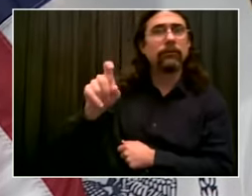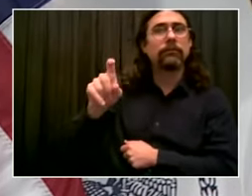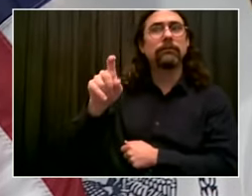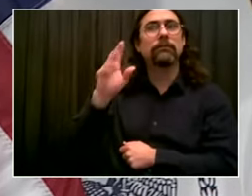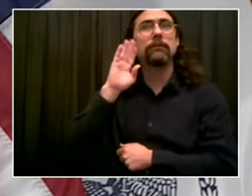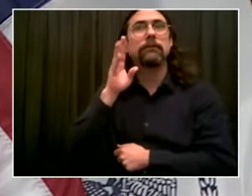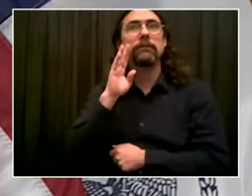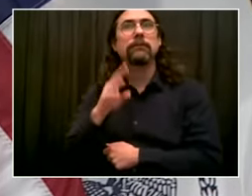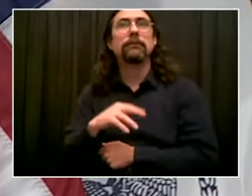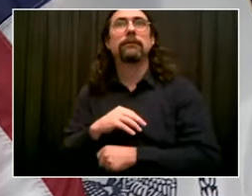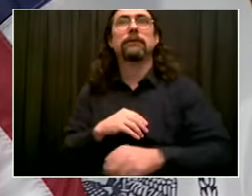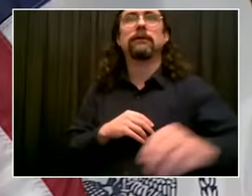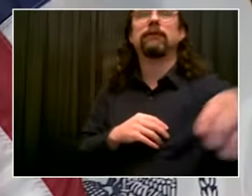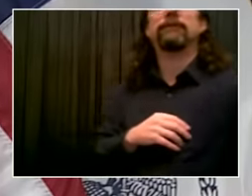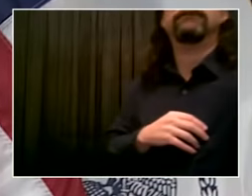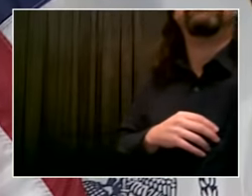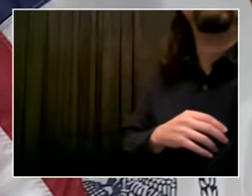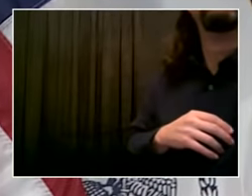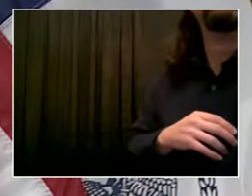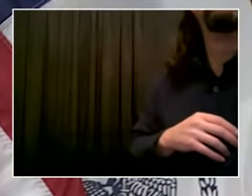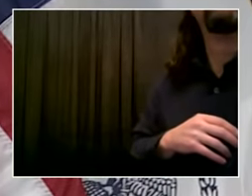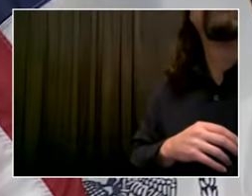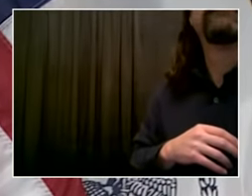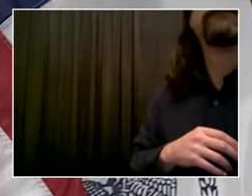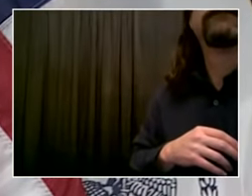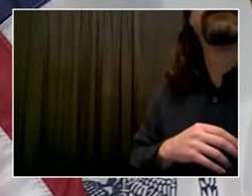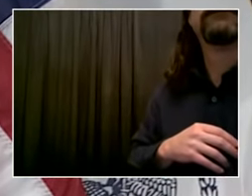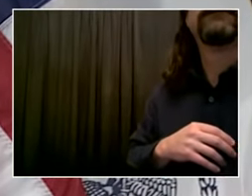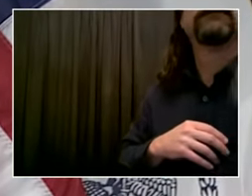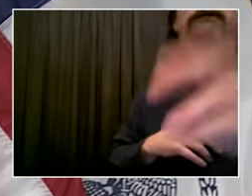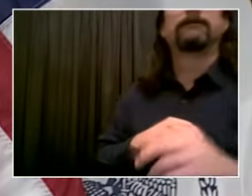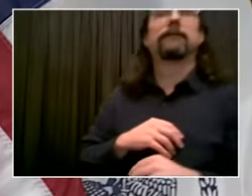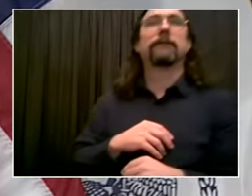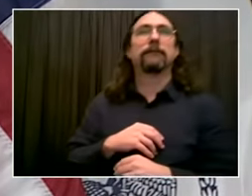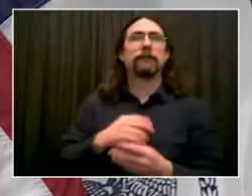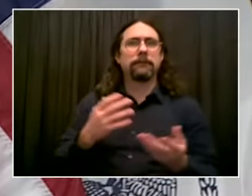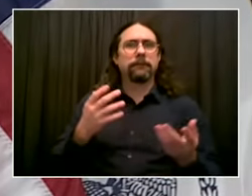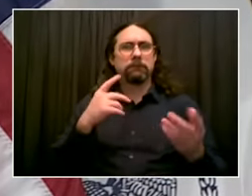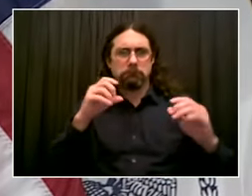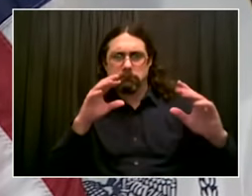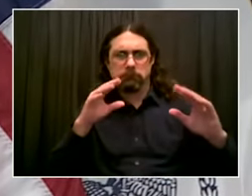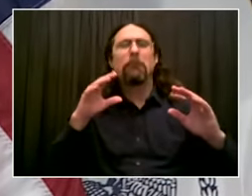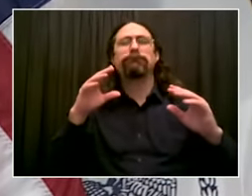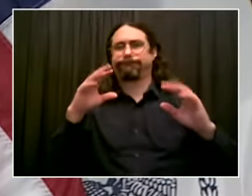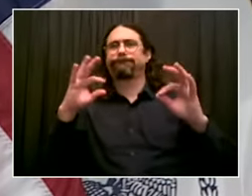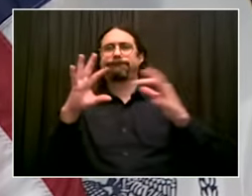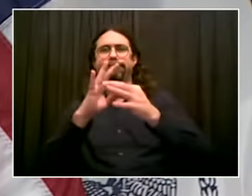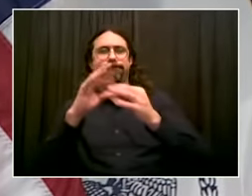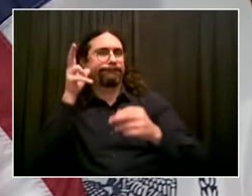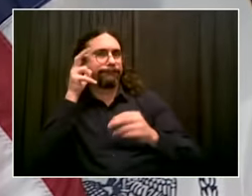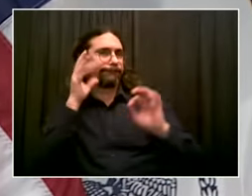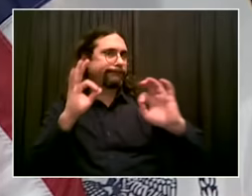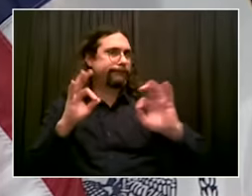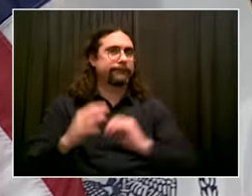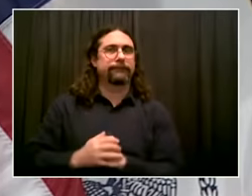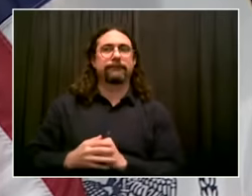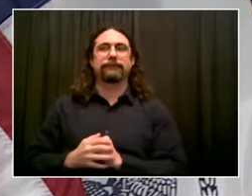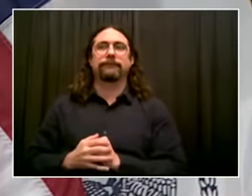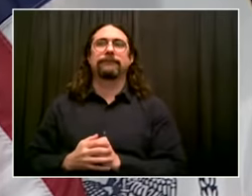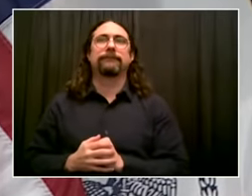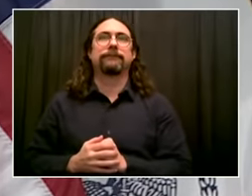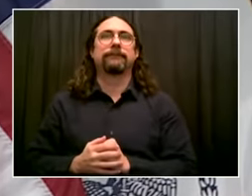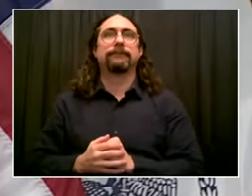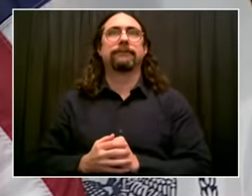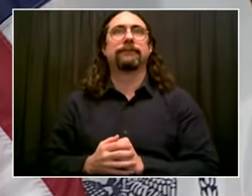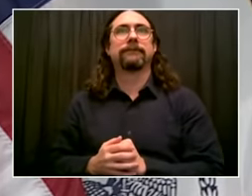I can hear you. I hope you can hear me. I hope you're doing well. There you go. All right. You're getting better. I'm doing well. How you been? Well, you know how it